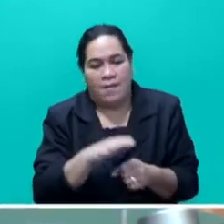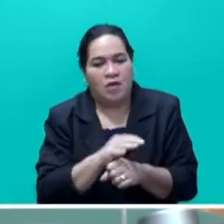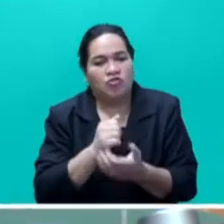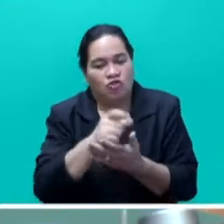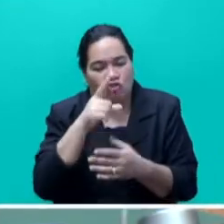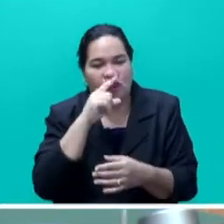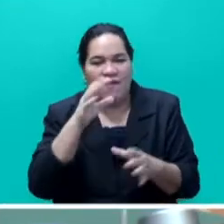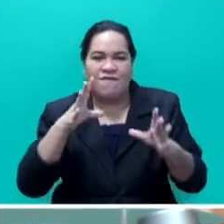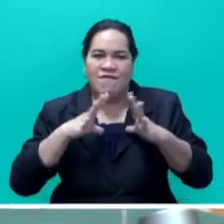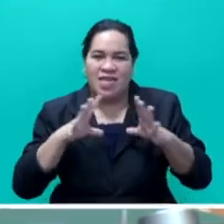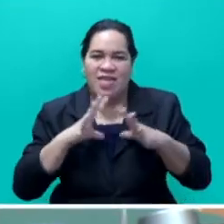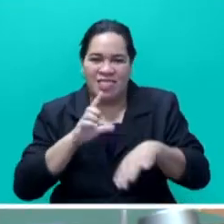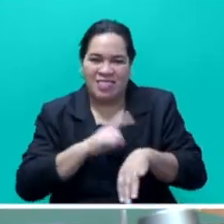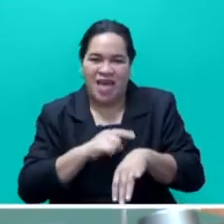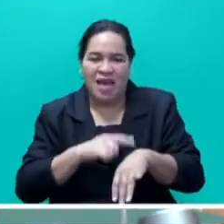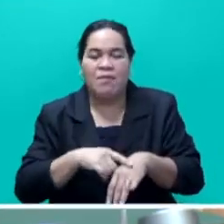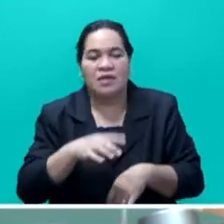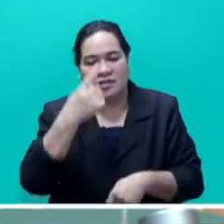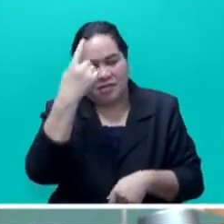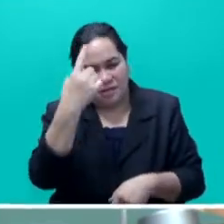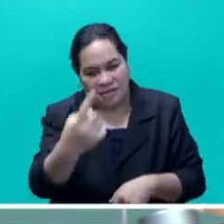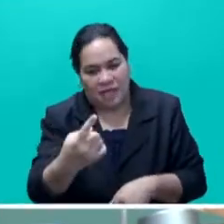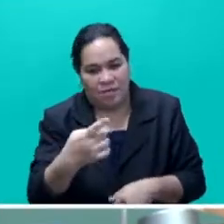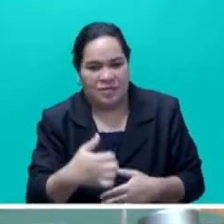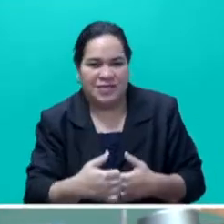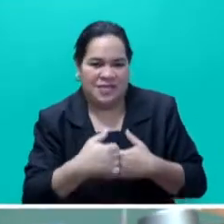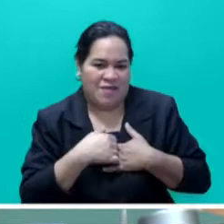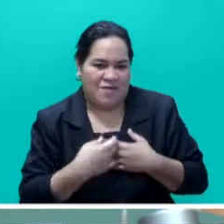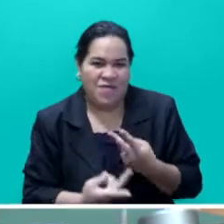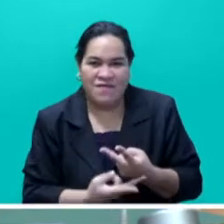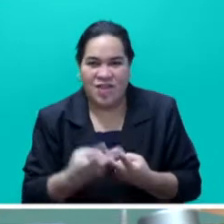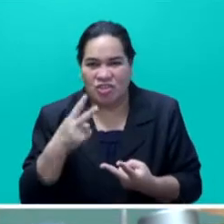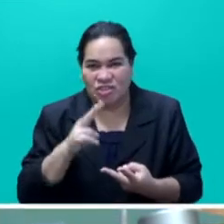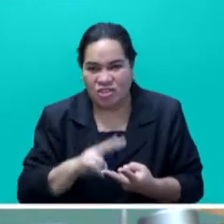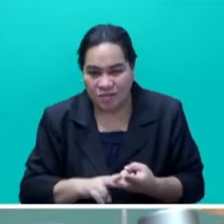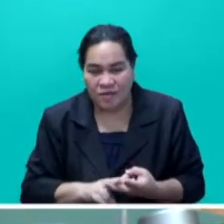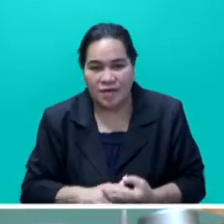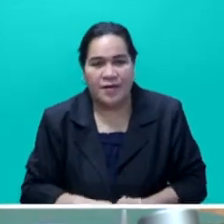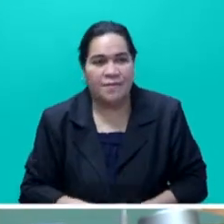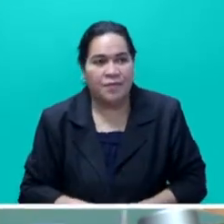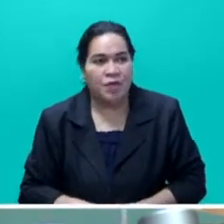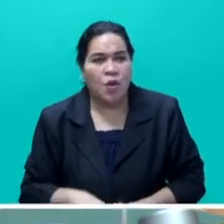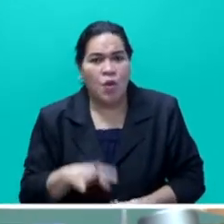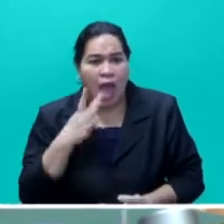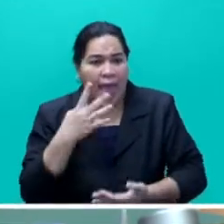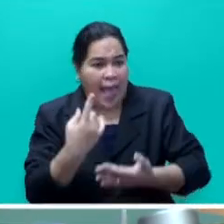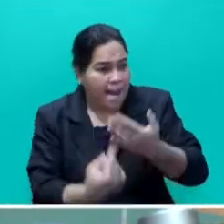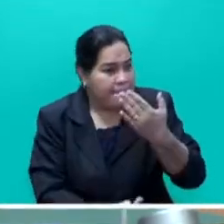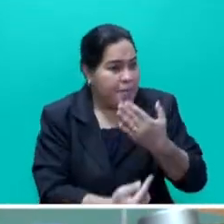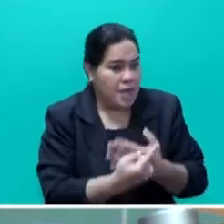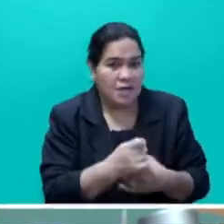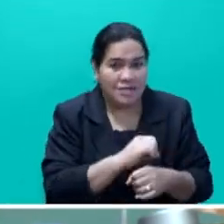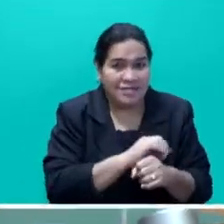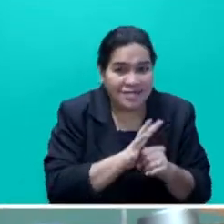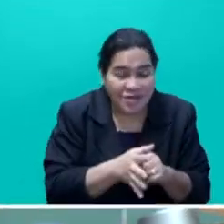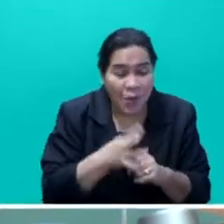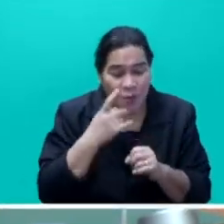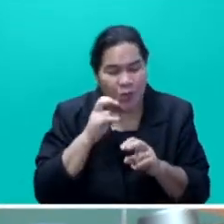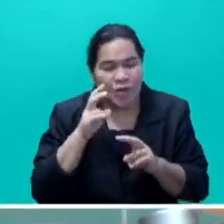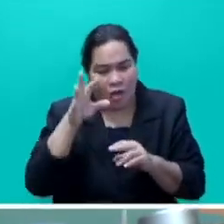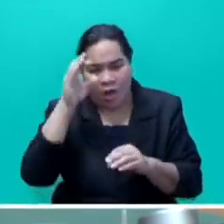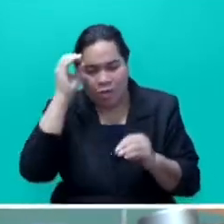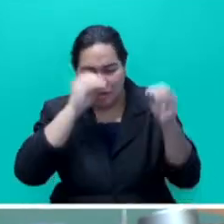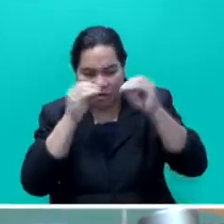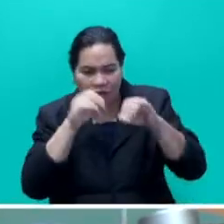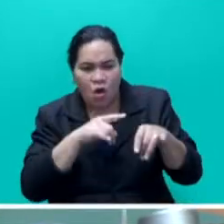time and also secure themselves with vegetables. Mr Speaker Sayer, whenever we have the scenario, whether it's a COVID situation, whether it's a